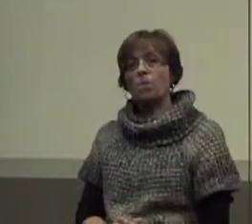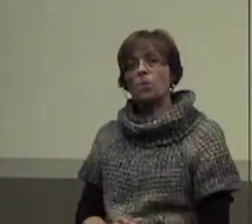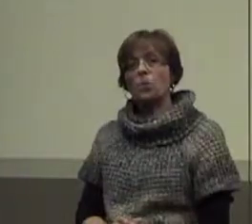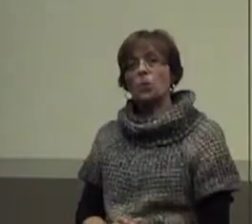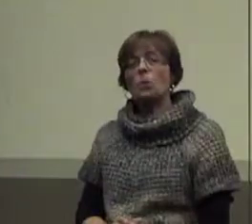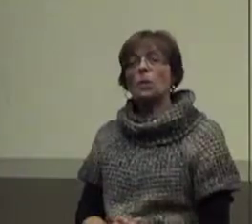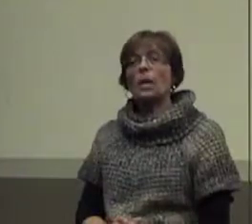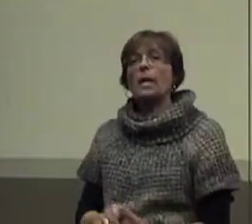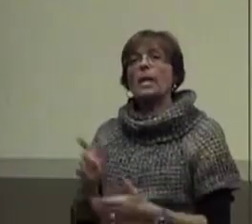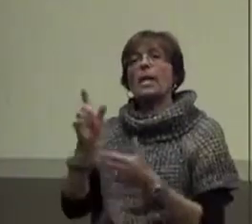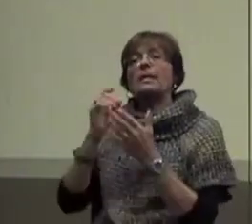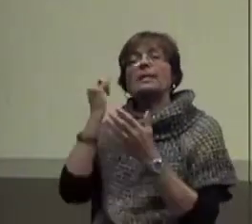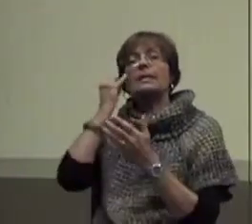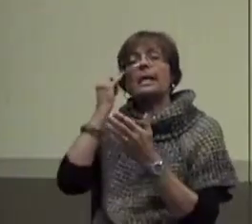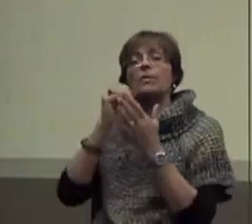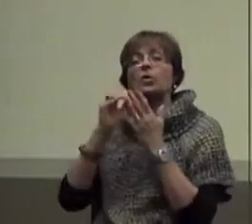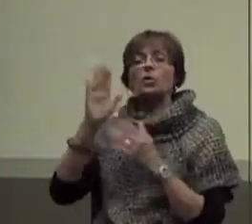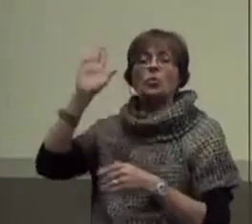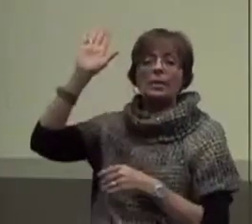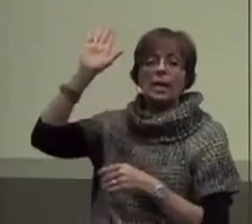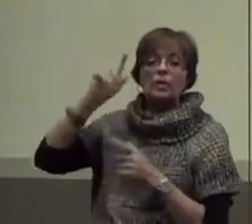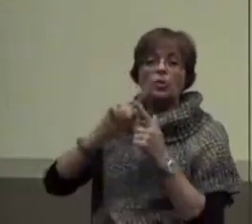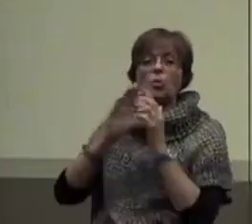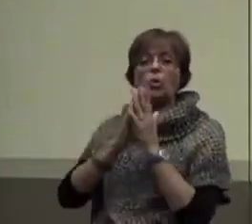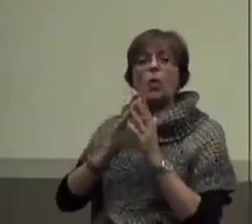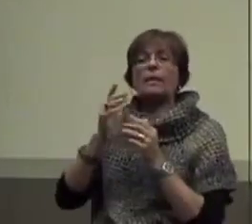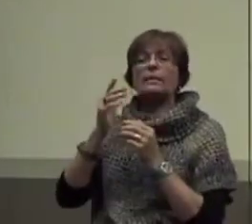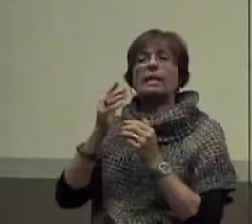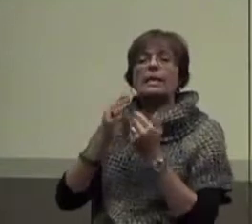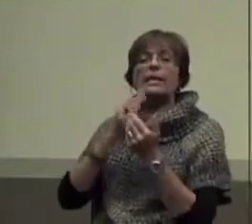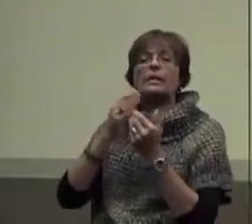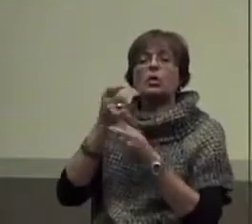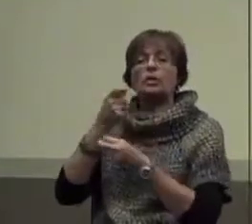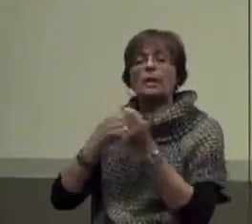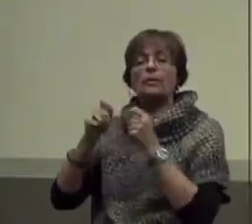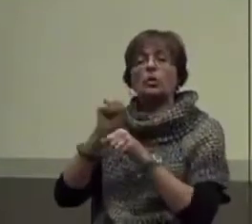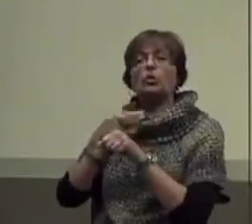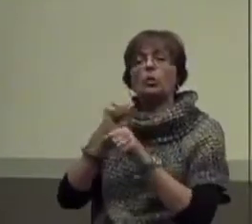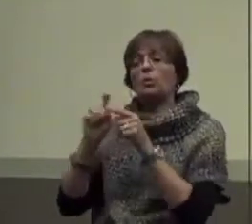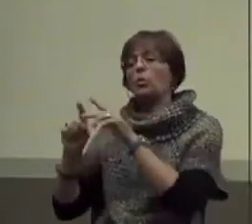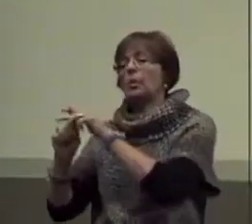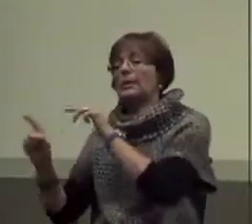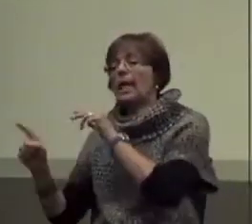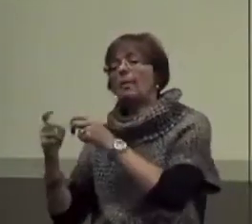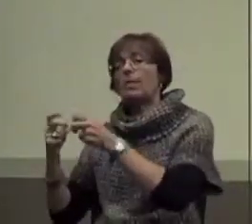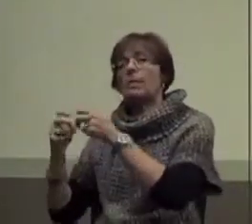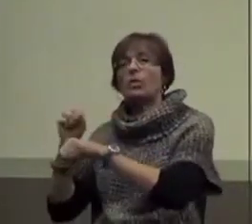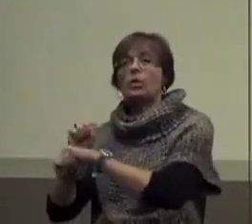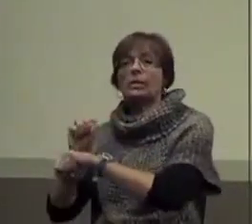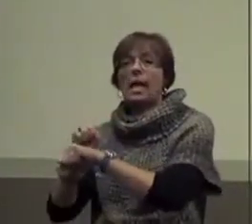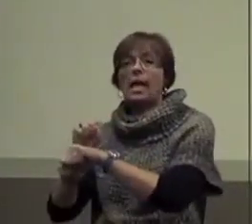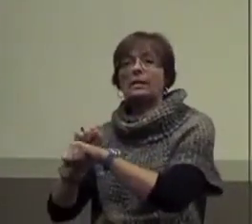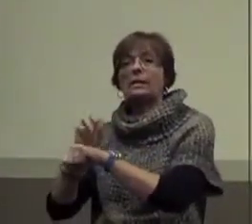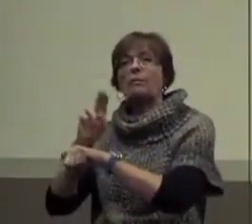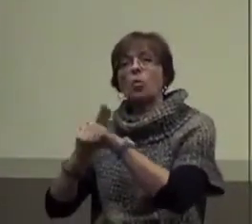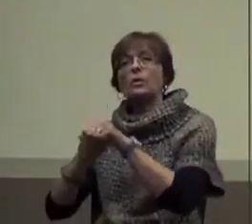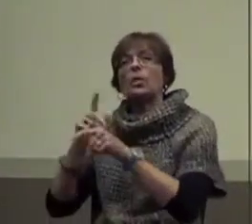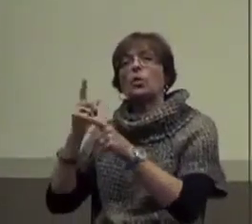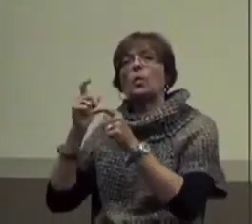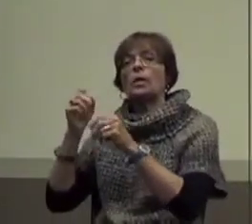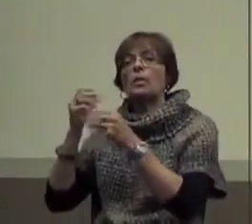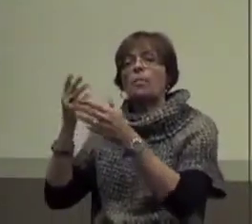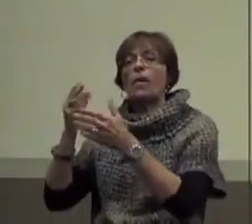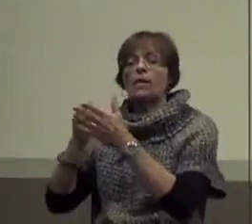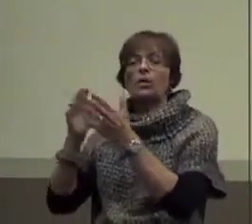Yeah. So, if the student raises their hand to request an easier substitute assignment in order to escape the difficult task, then of course, quickly